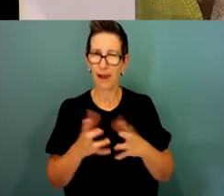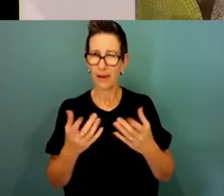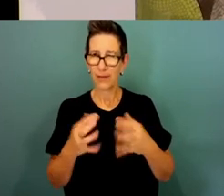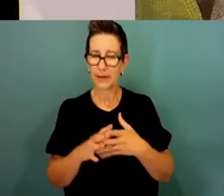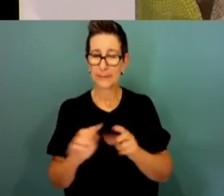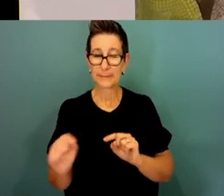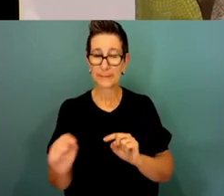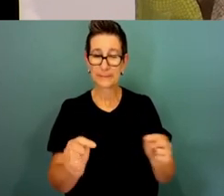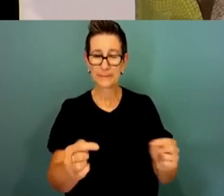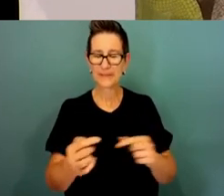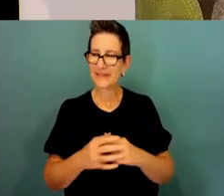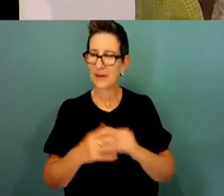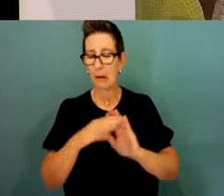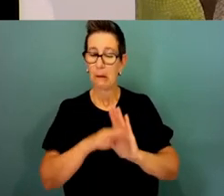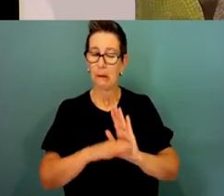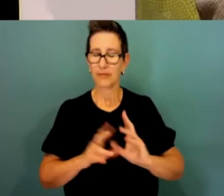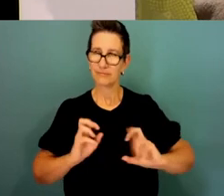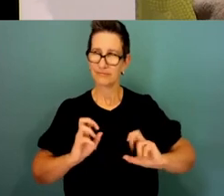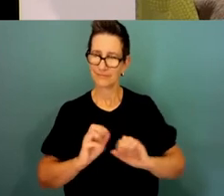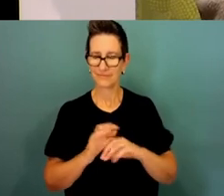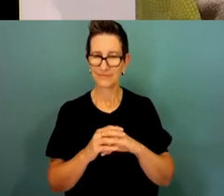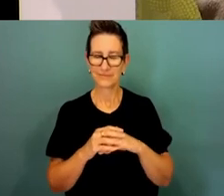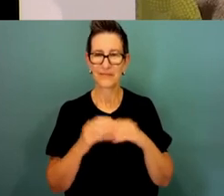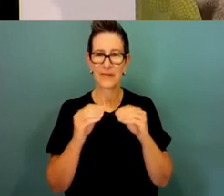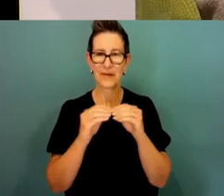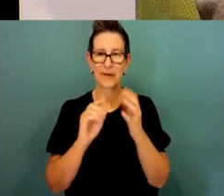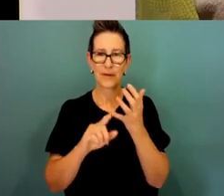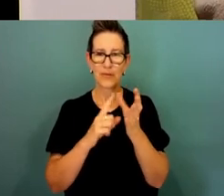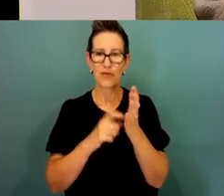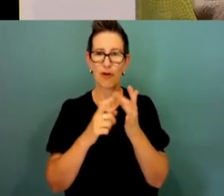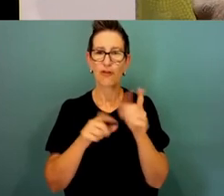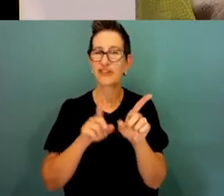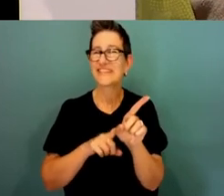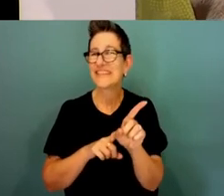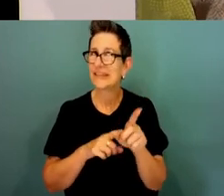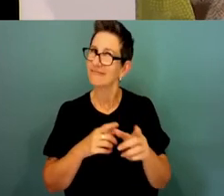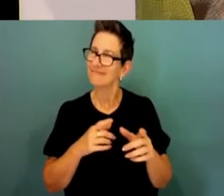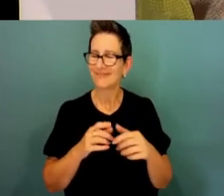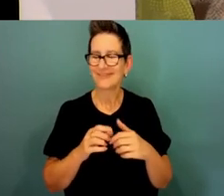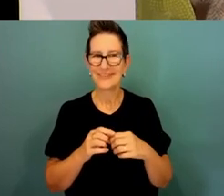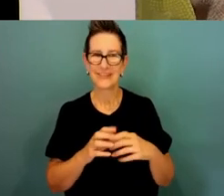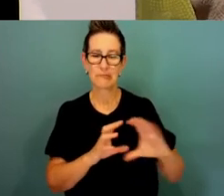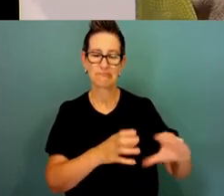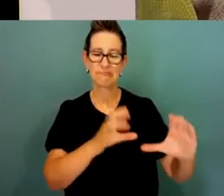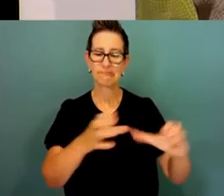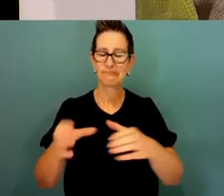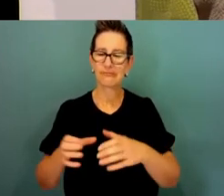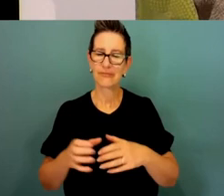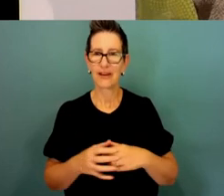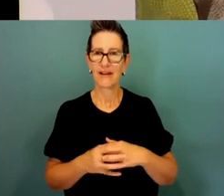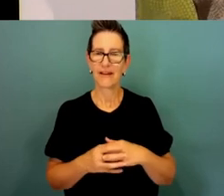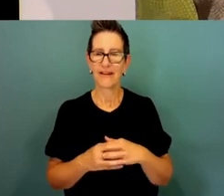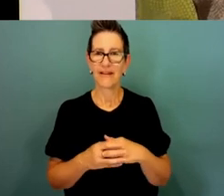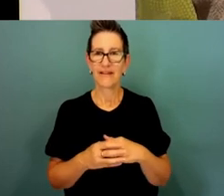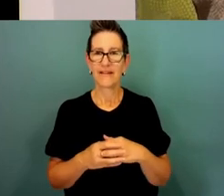where we operate in those family groups, clan groups, under communal